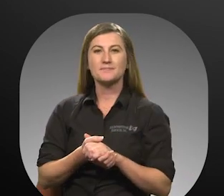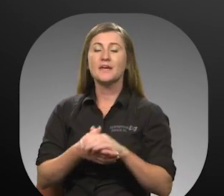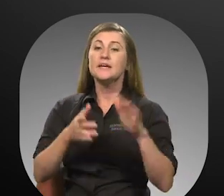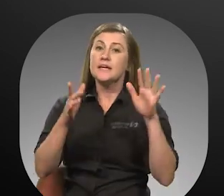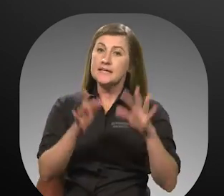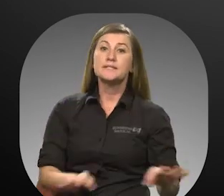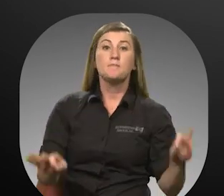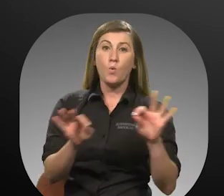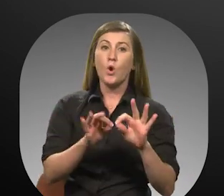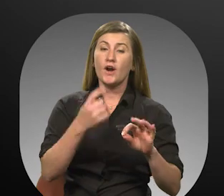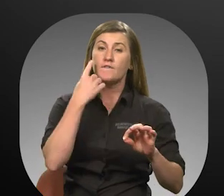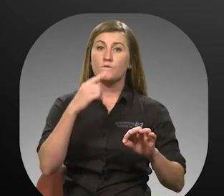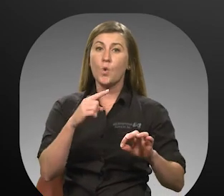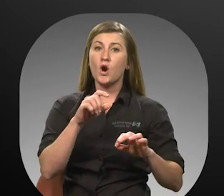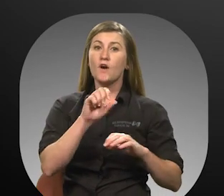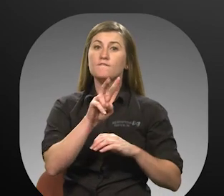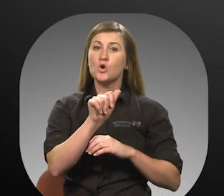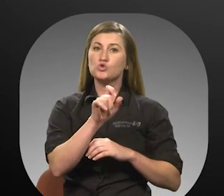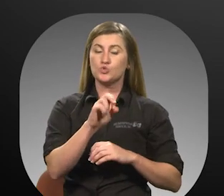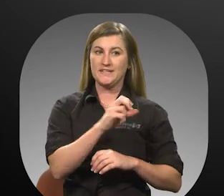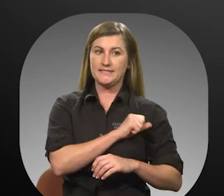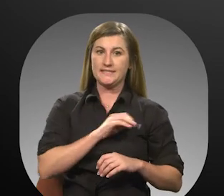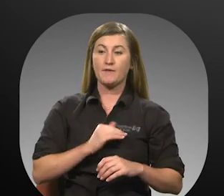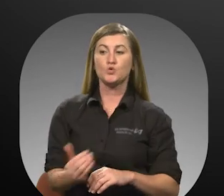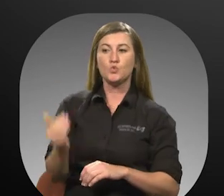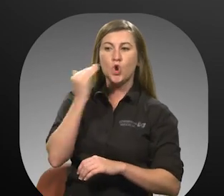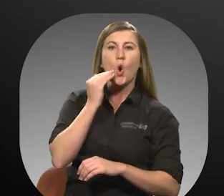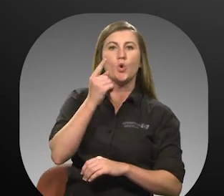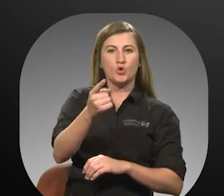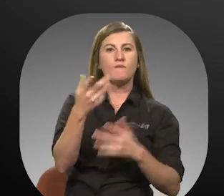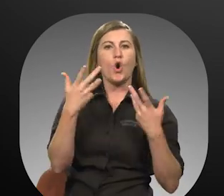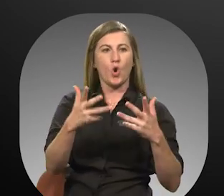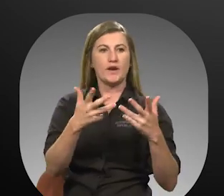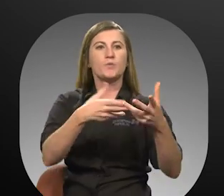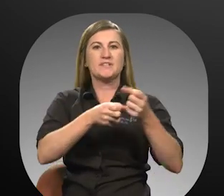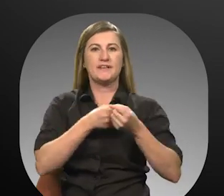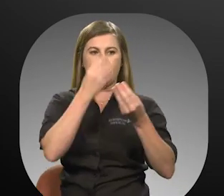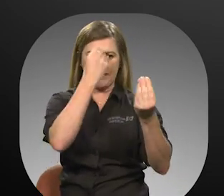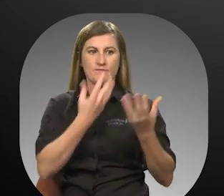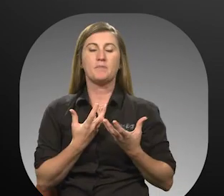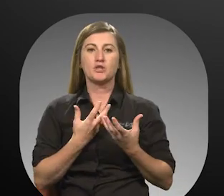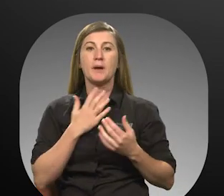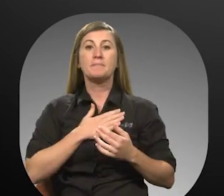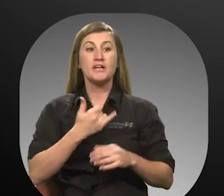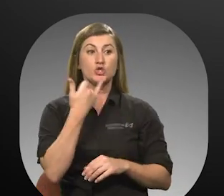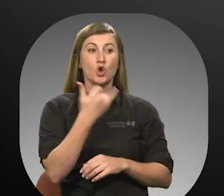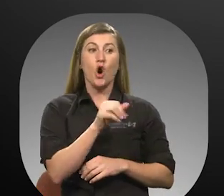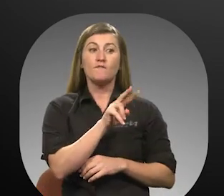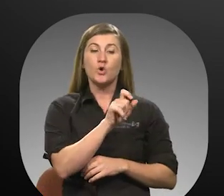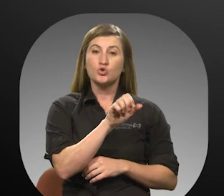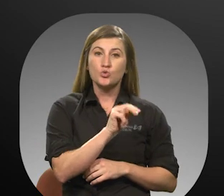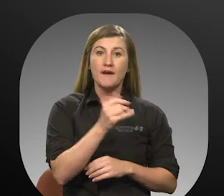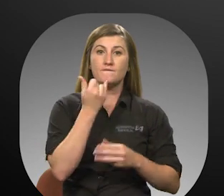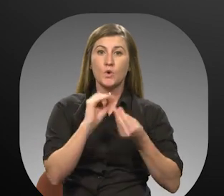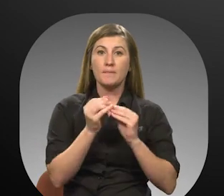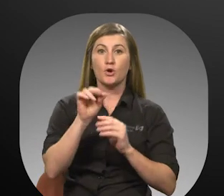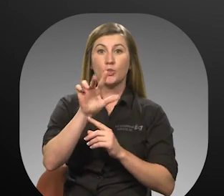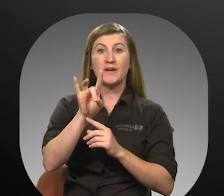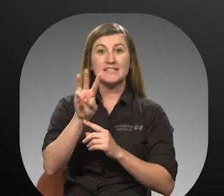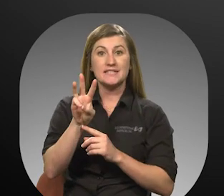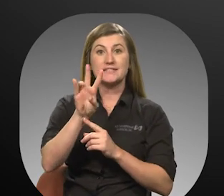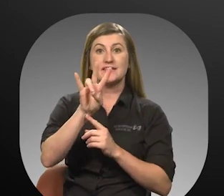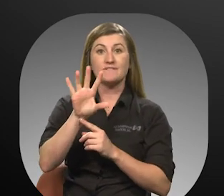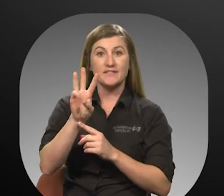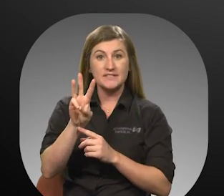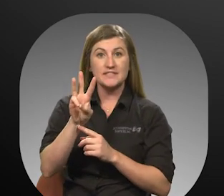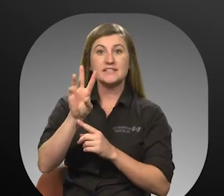It is important for VOTRAN staff to know that you have received this user guide. Please call VOTRAN at 386-756